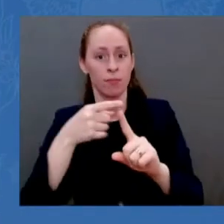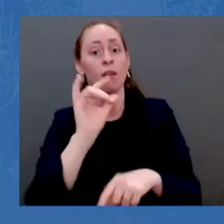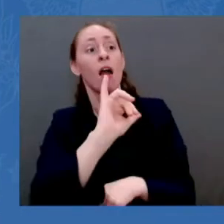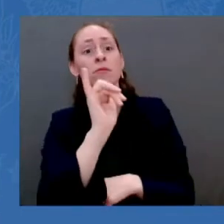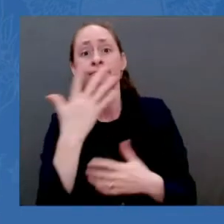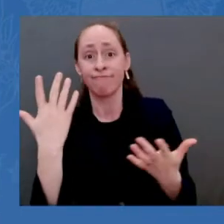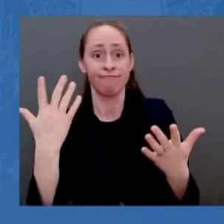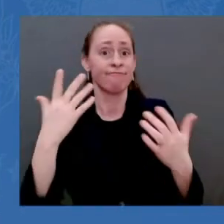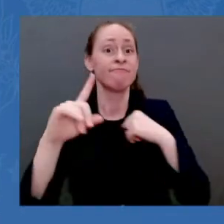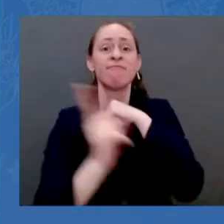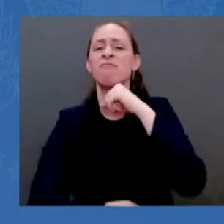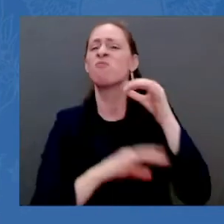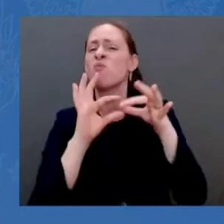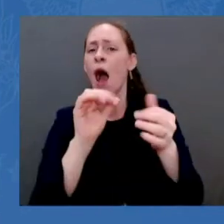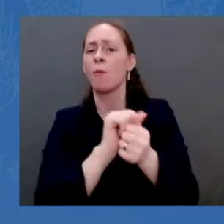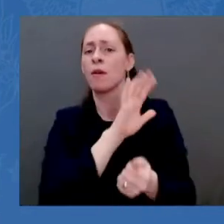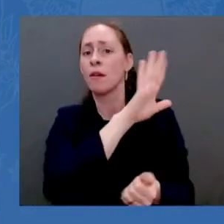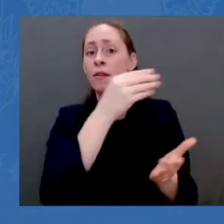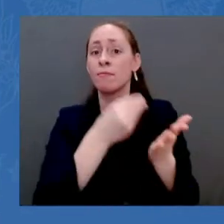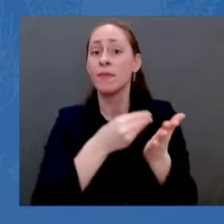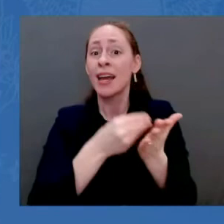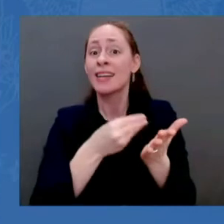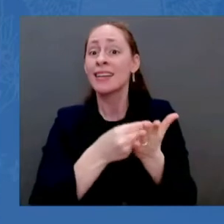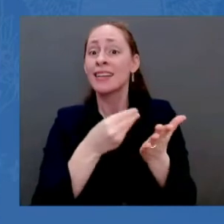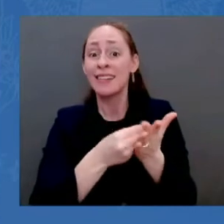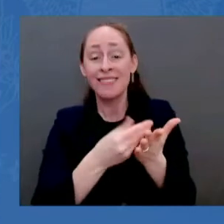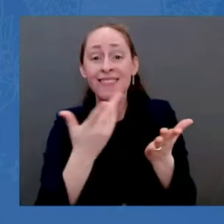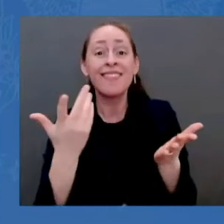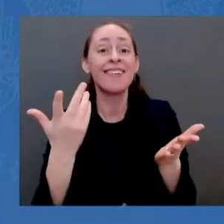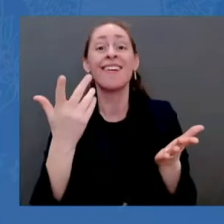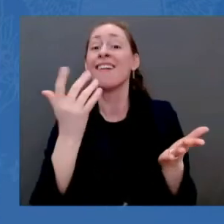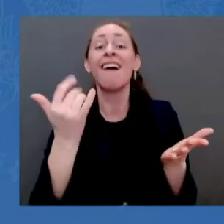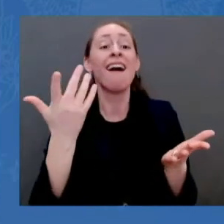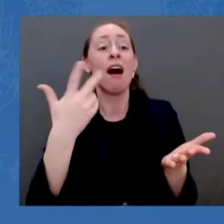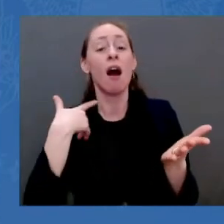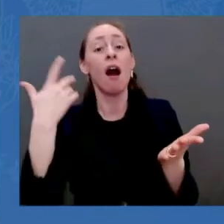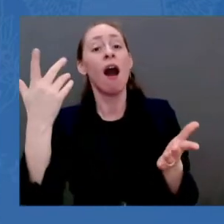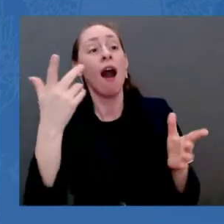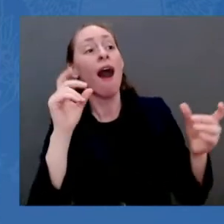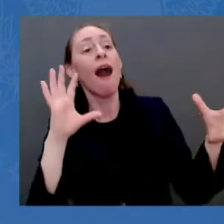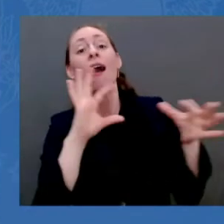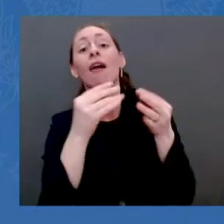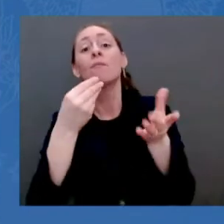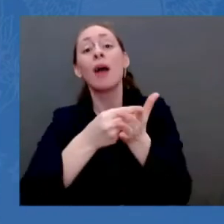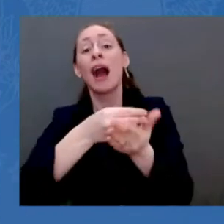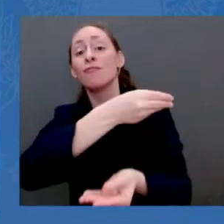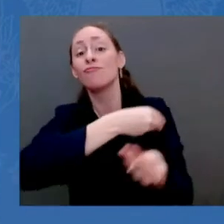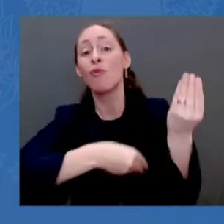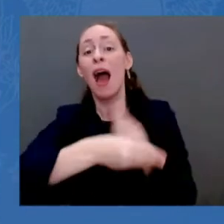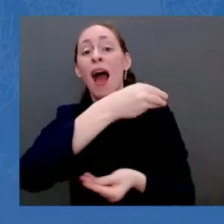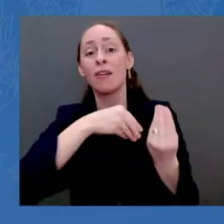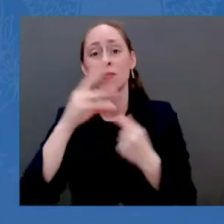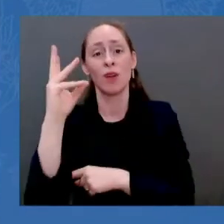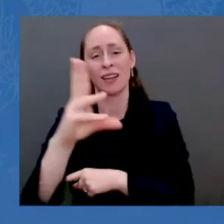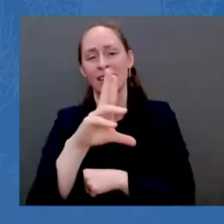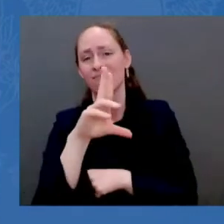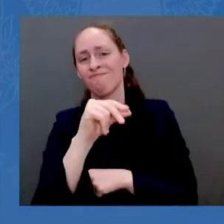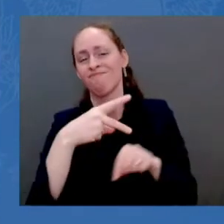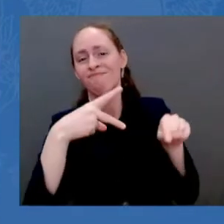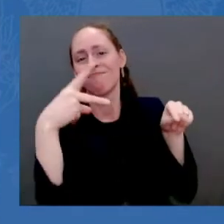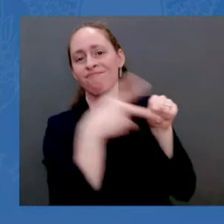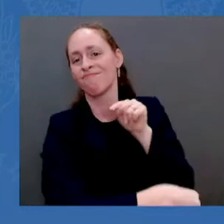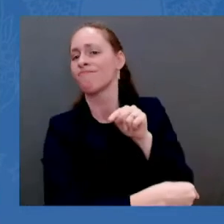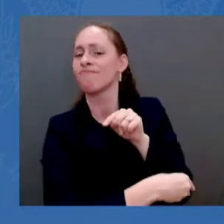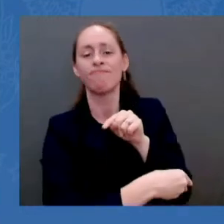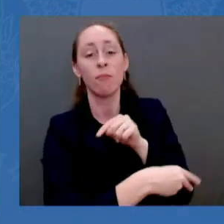financing. It can no longer raise money from the West and cannot trade in its new debt on our markets or